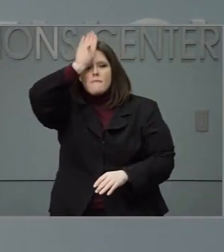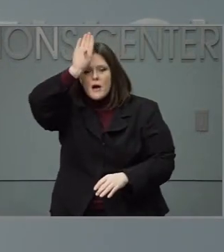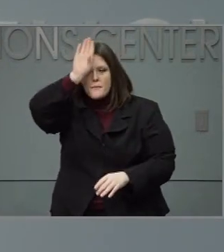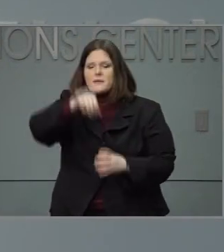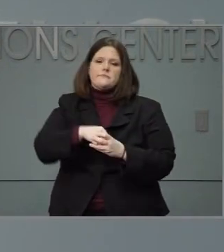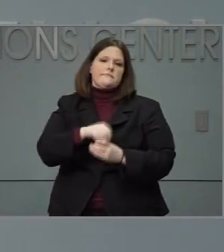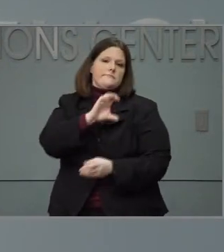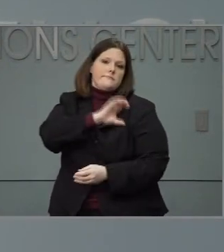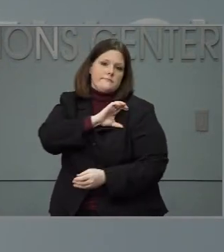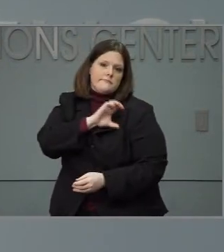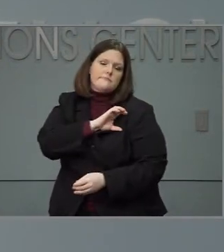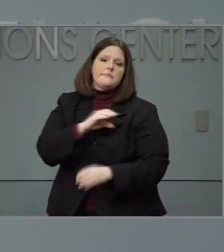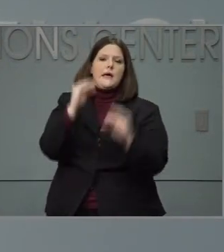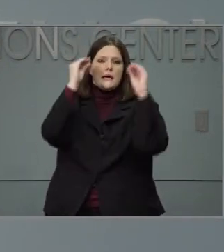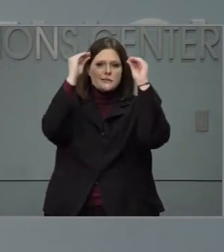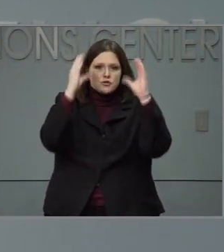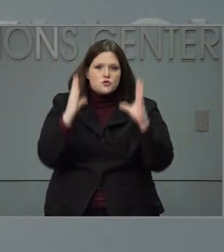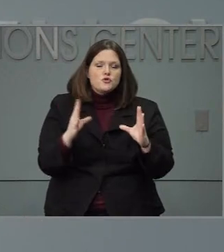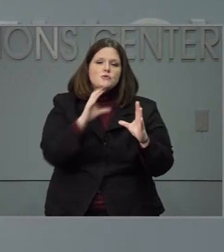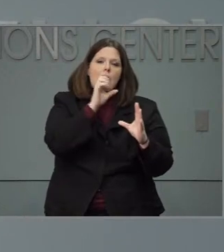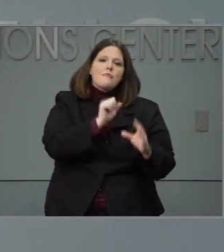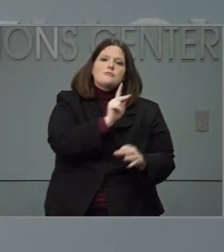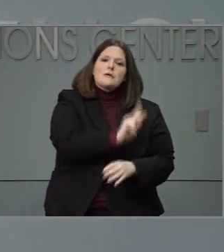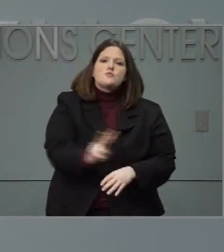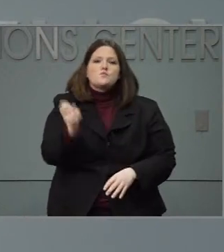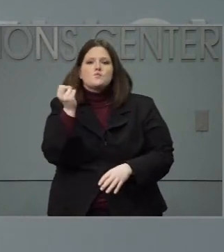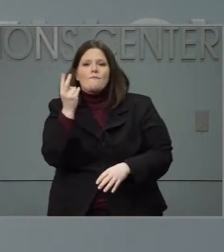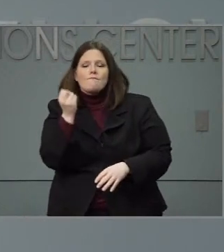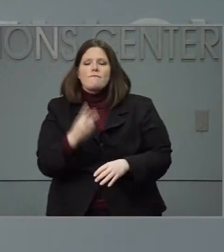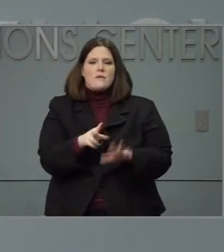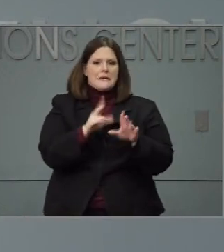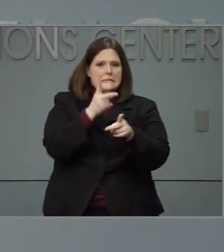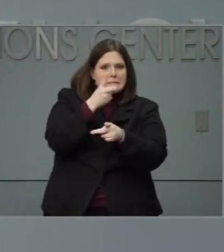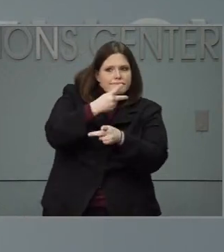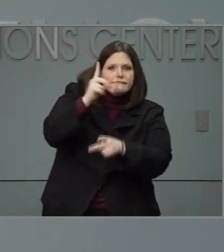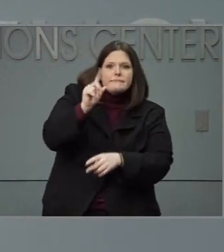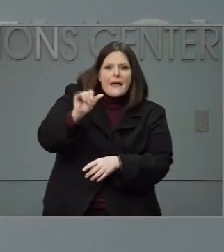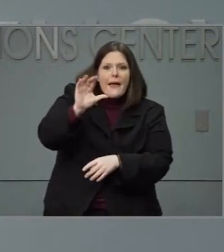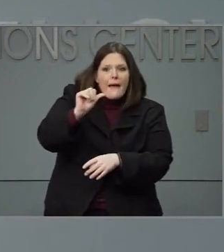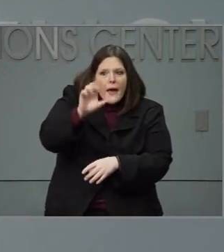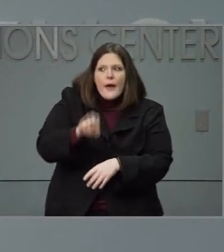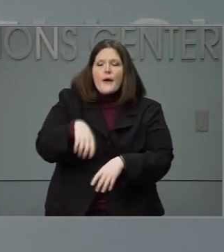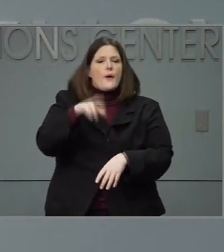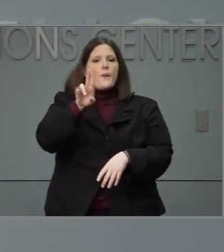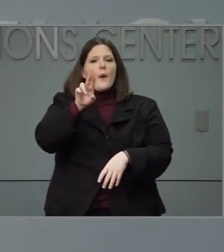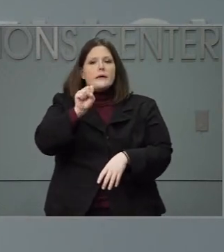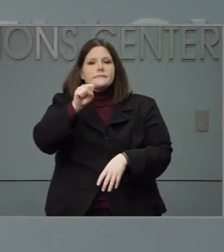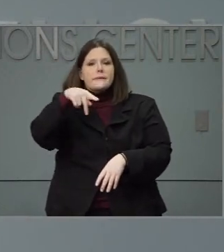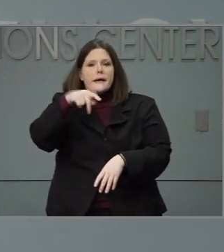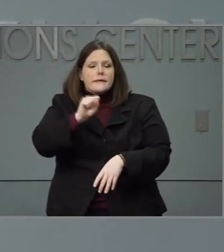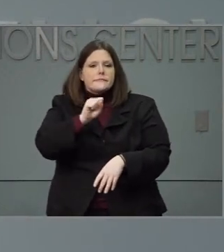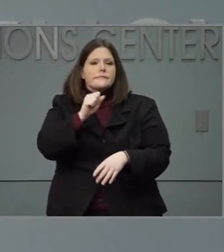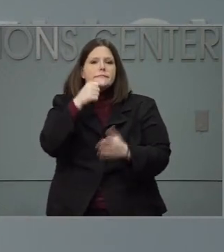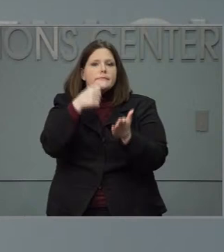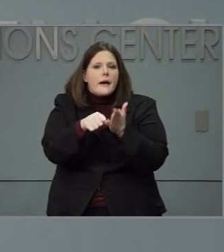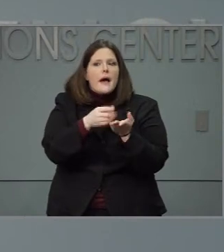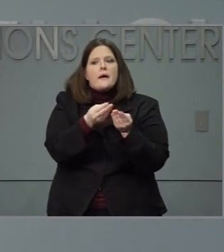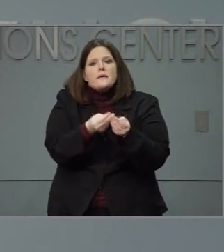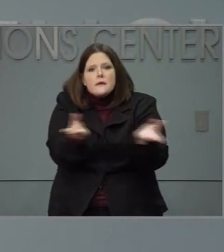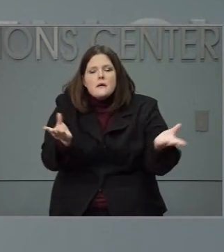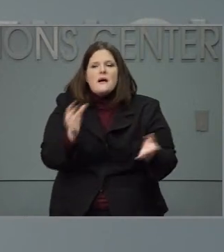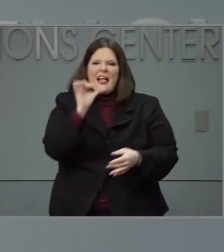our K-12 teachers, those who are working in childcare, U.S. Postal Service. Those are the categories that are in frontline